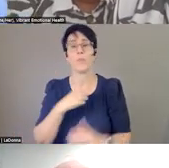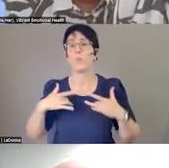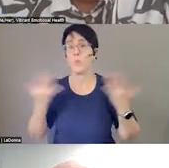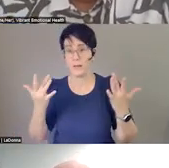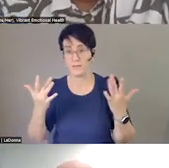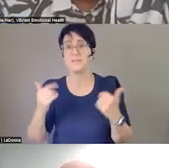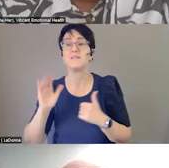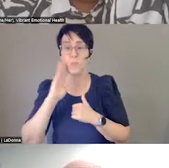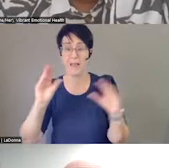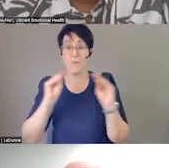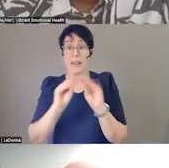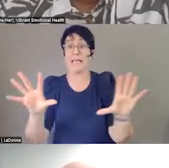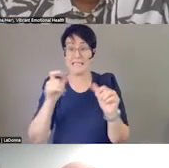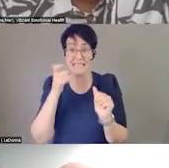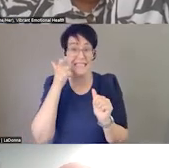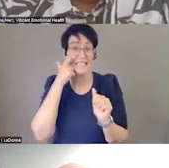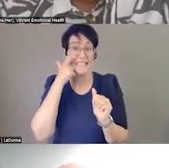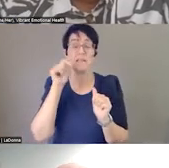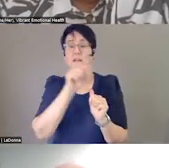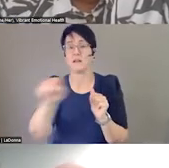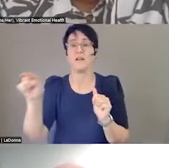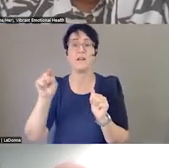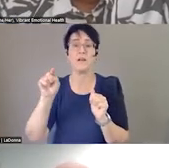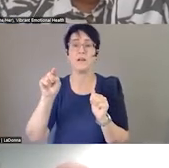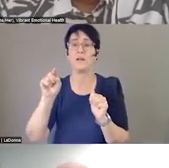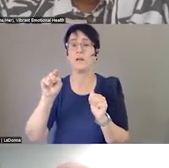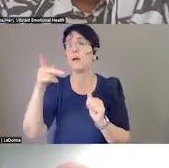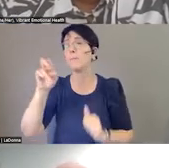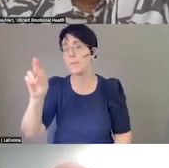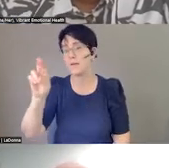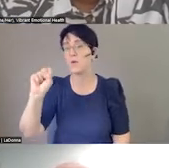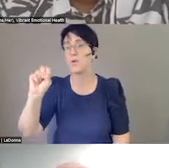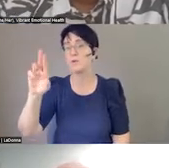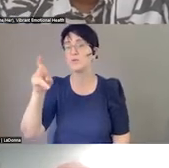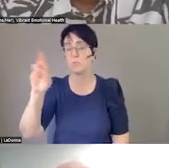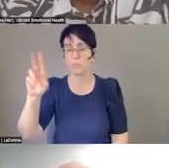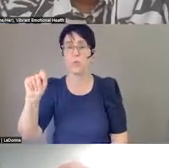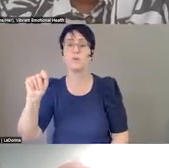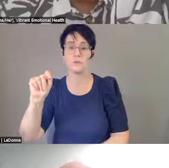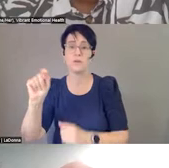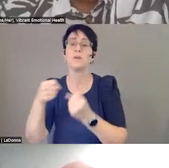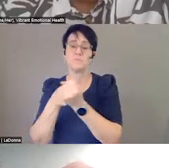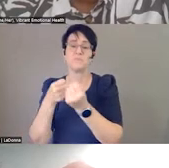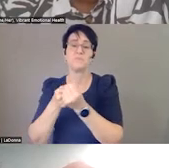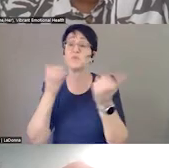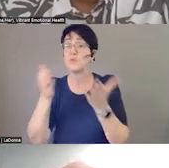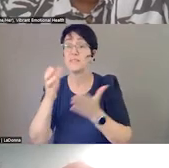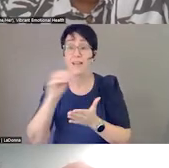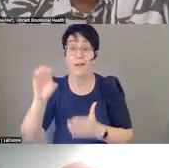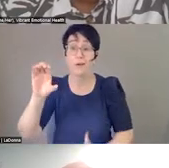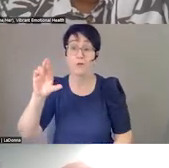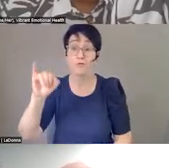release of this resource on peer support services and crisis care. Obviously,